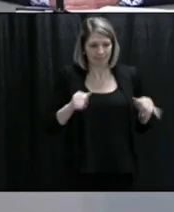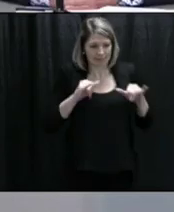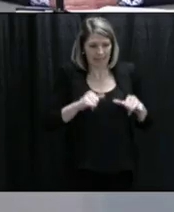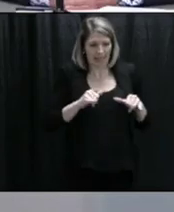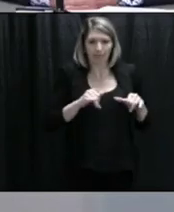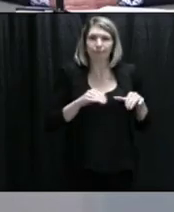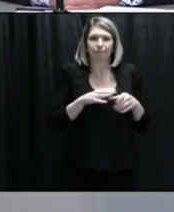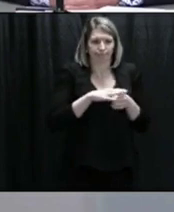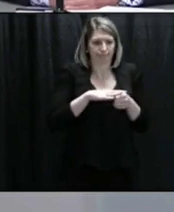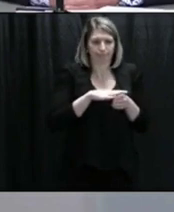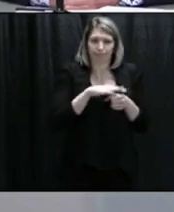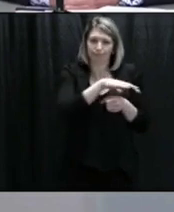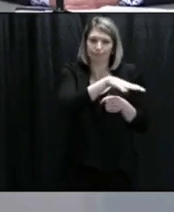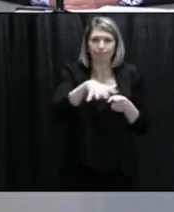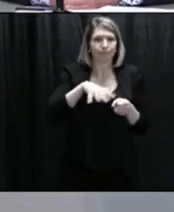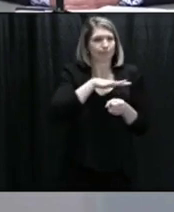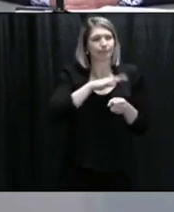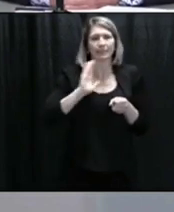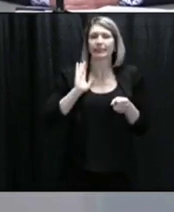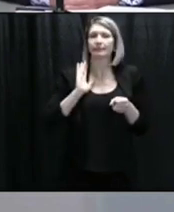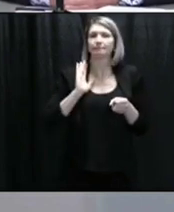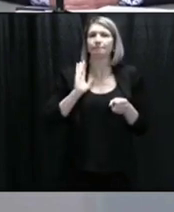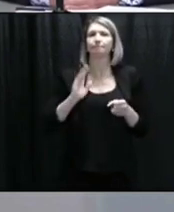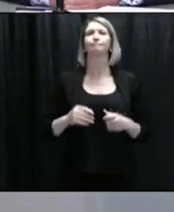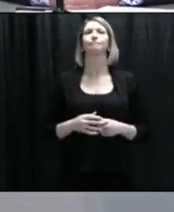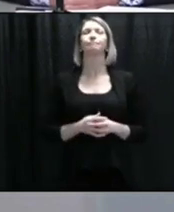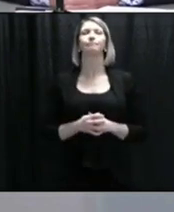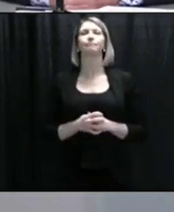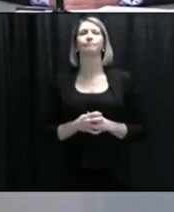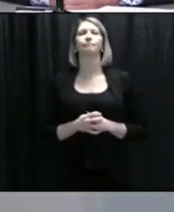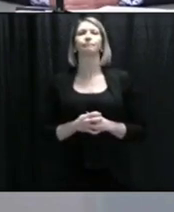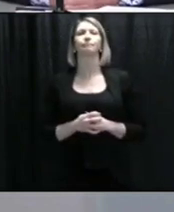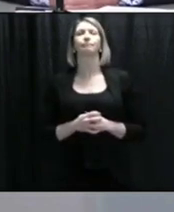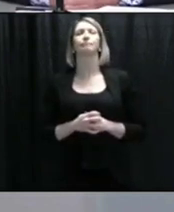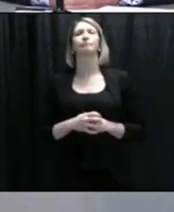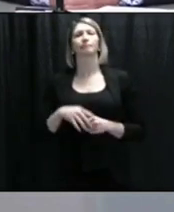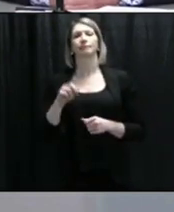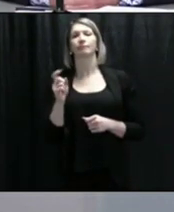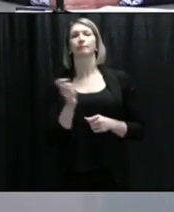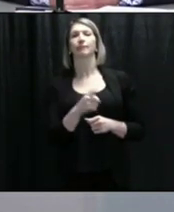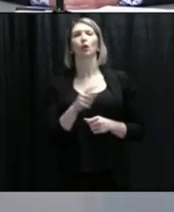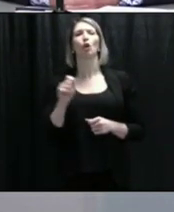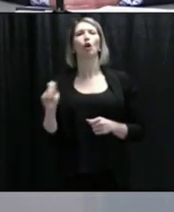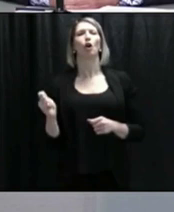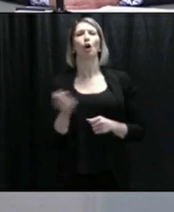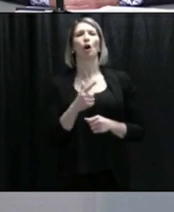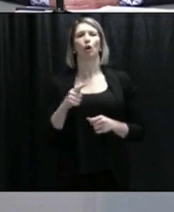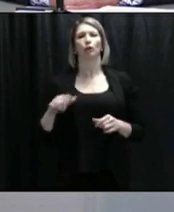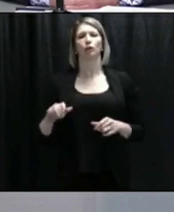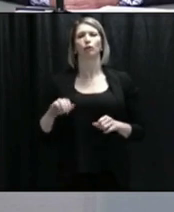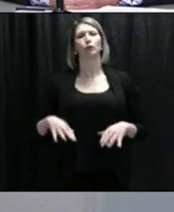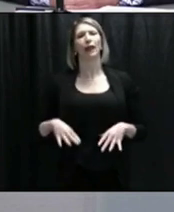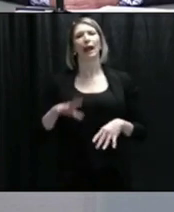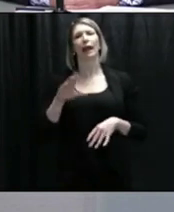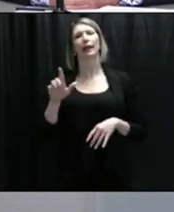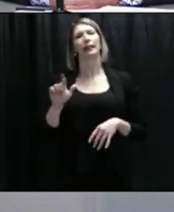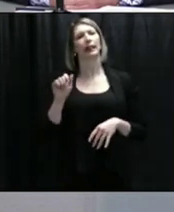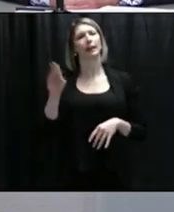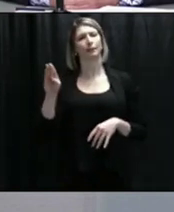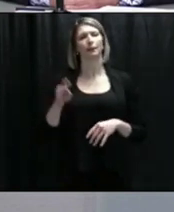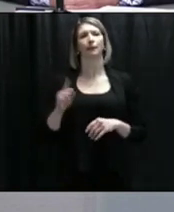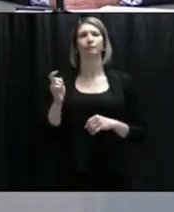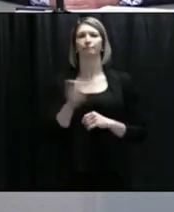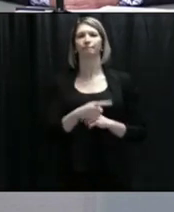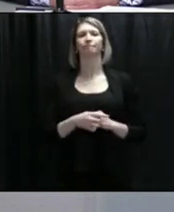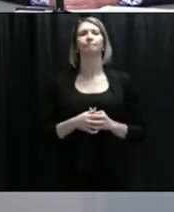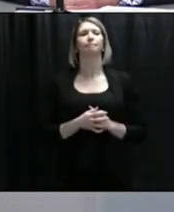The next question is from Elizabeth Whitten from All Newfoundland, Labrador. Please go ahead. This is for